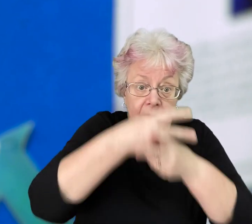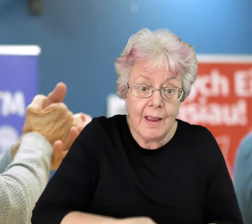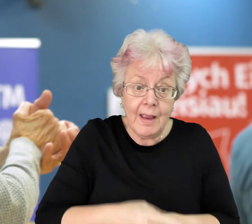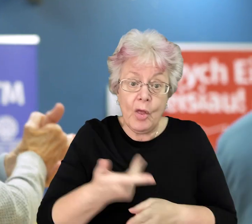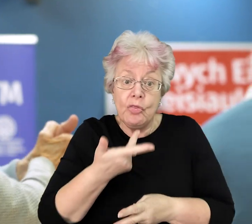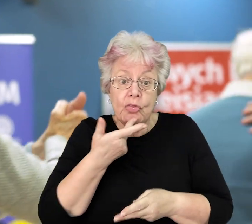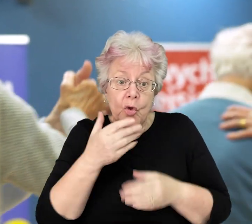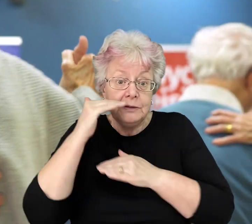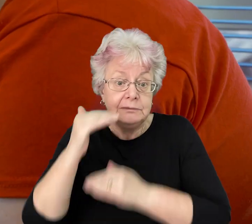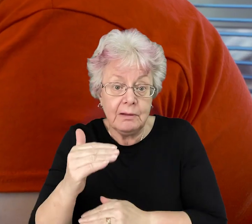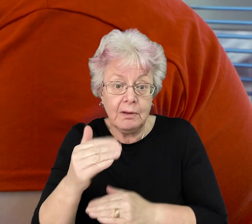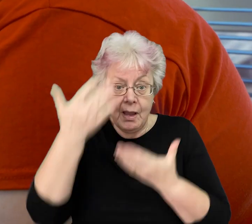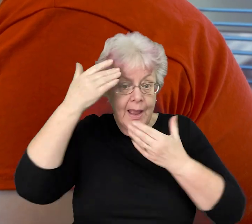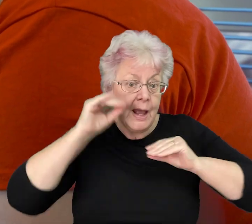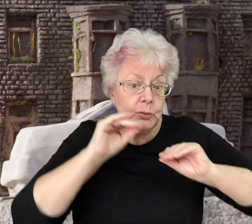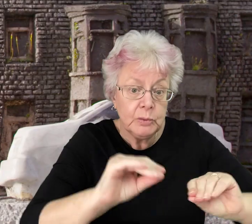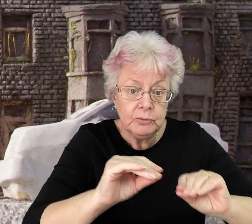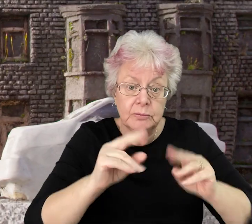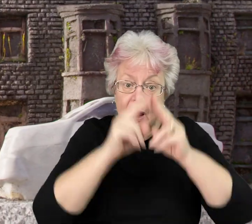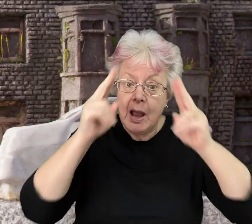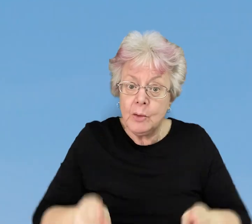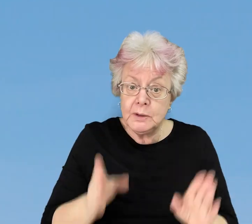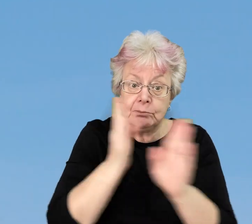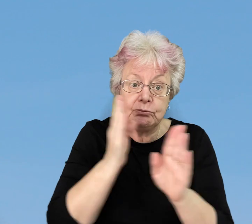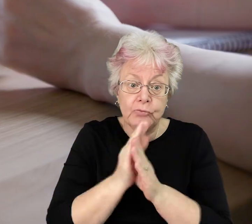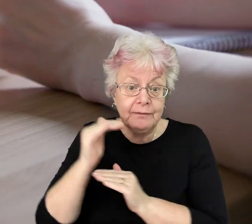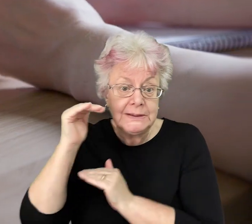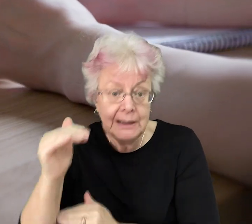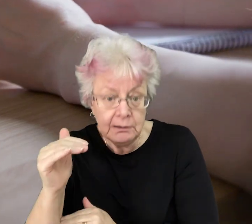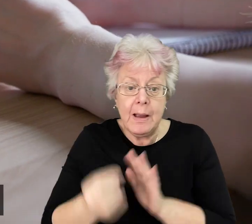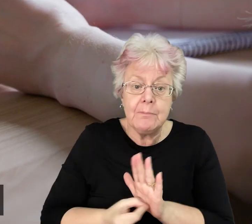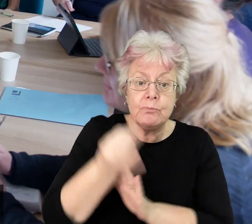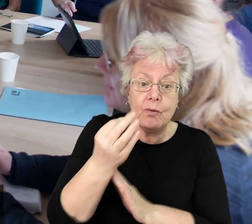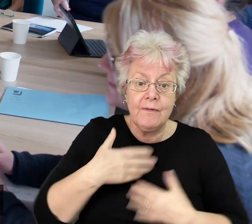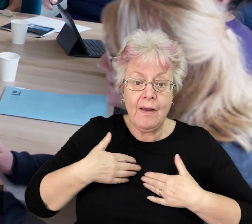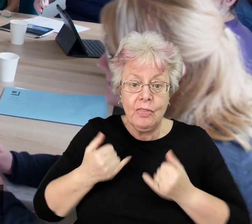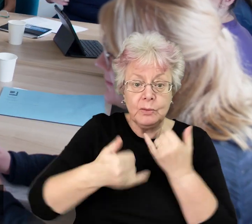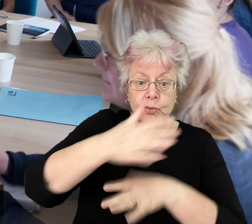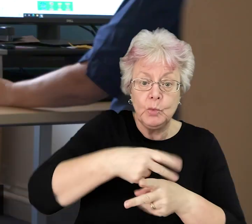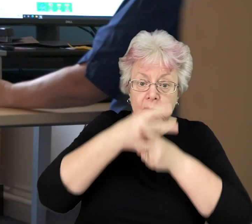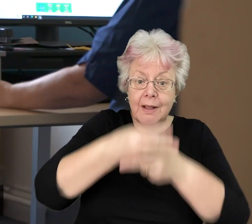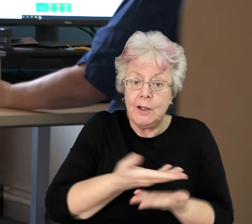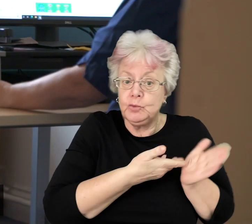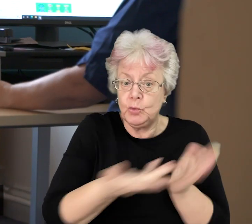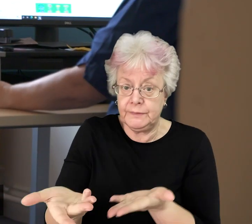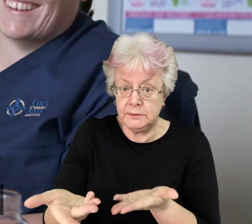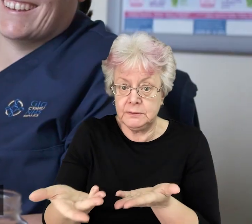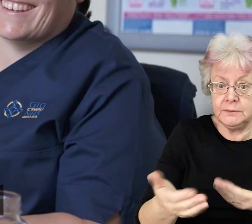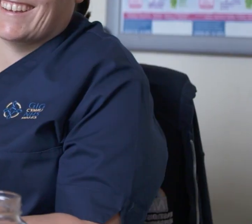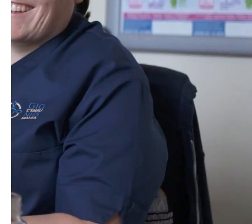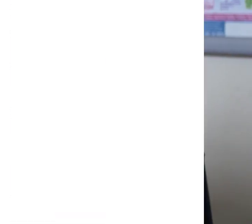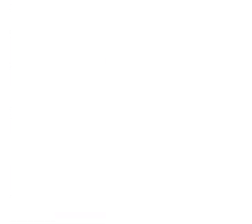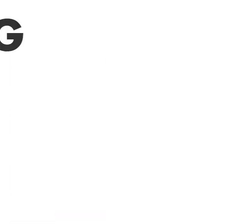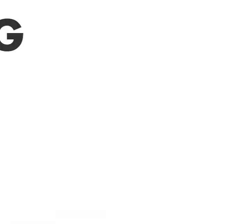social care, third sector, education, housing and private sector to improve health and social care services.